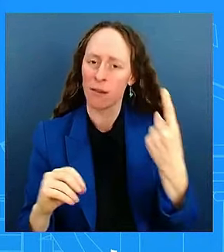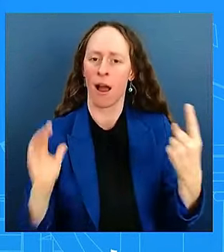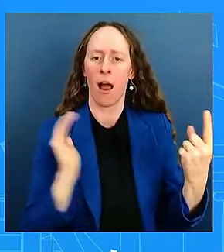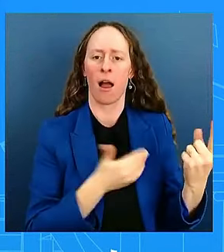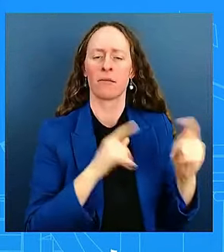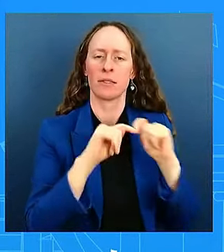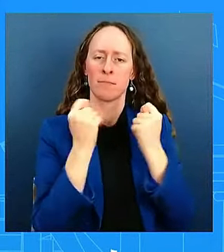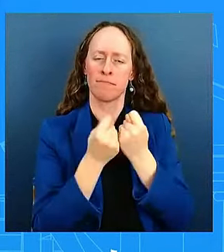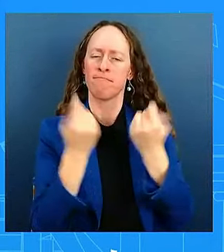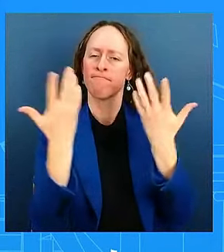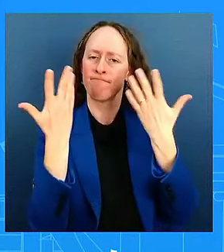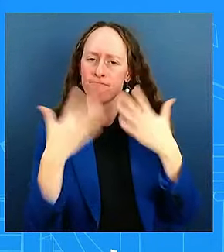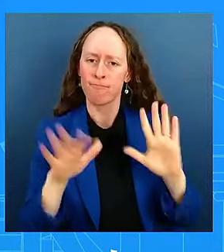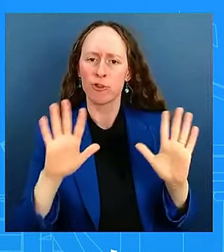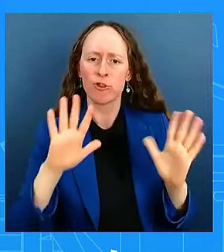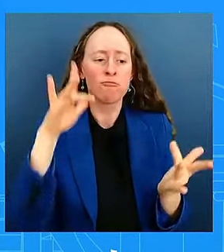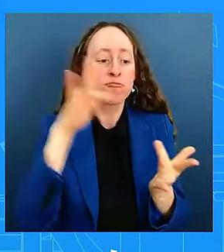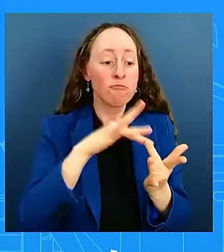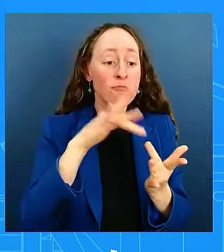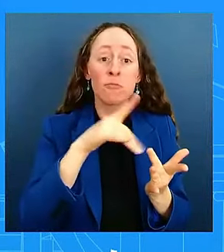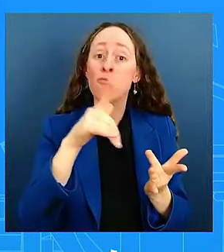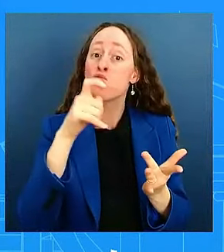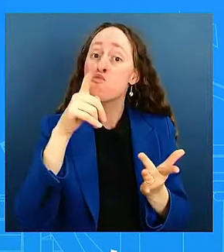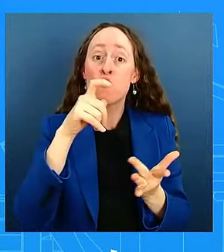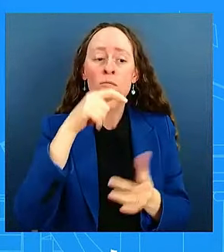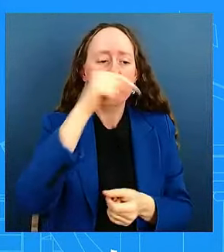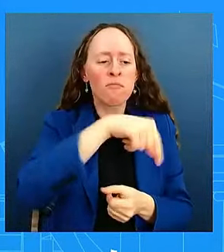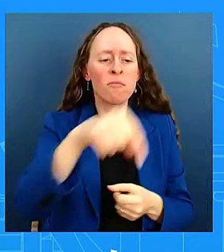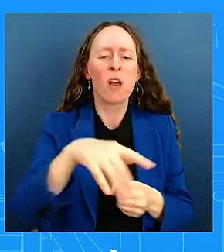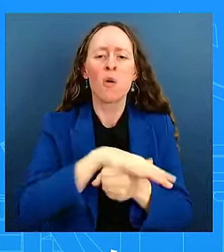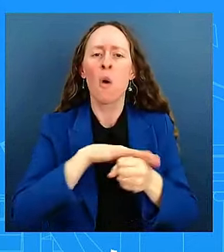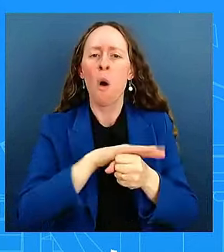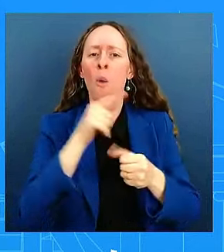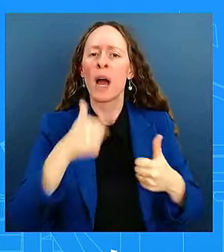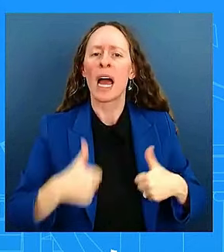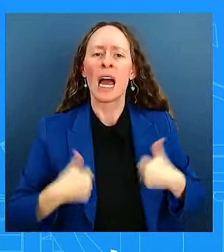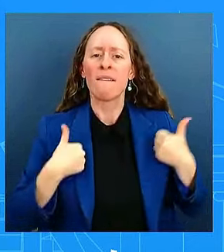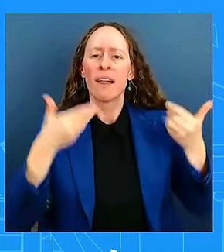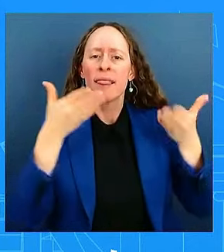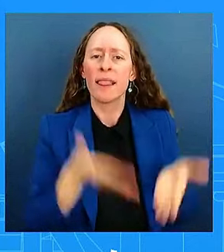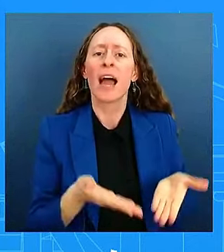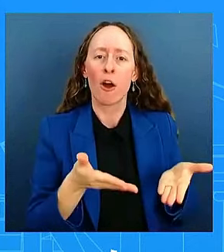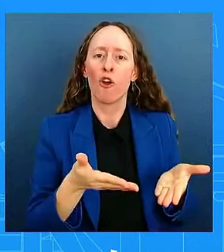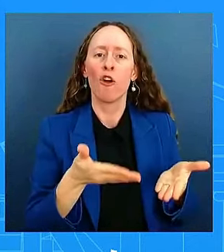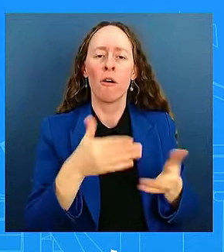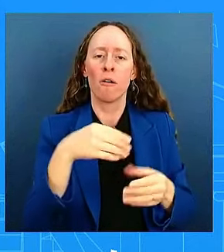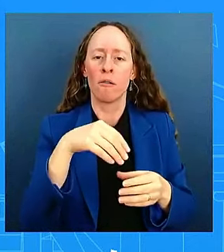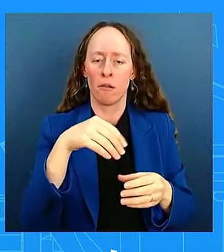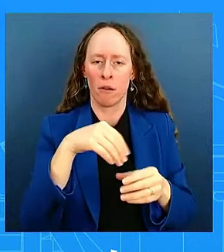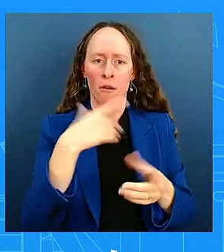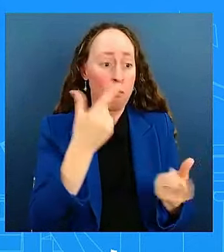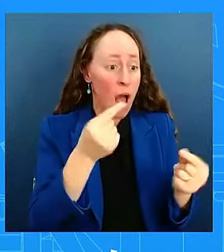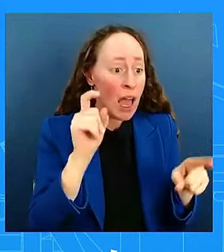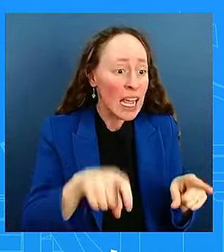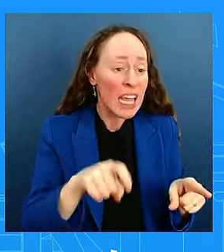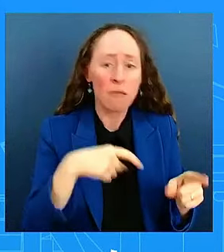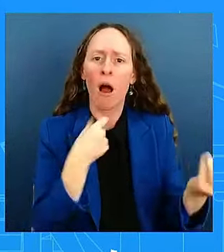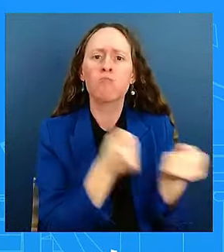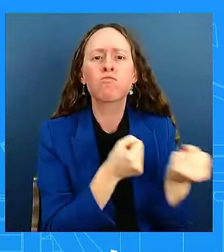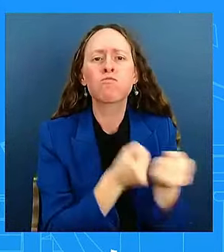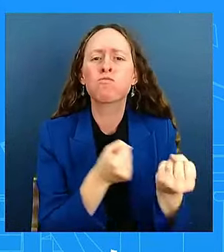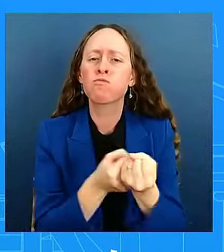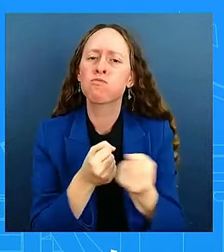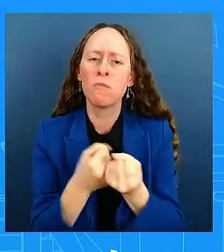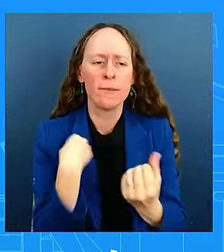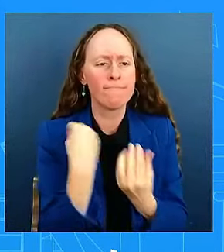local officials on the ground. We are committed to providing, what is needed in the state, obviously to those who were